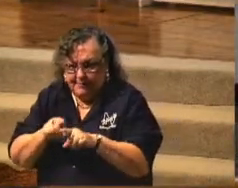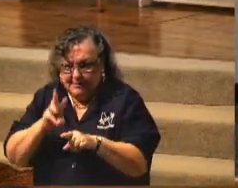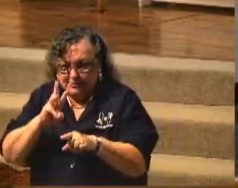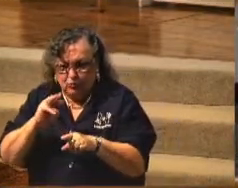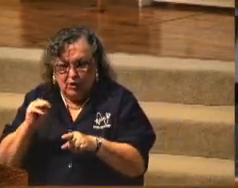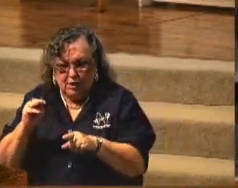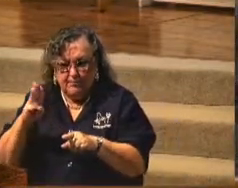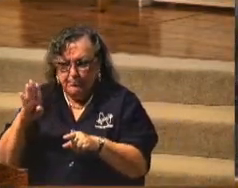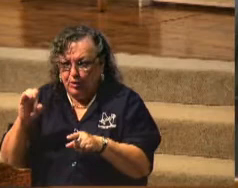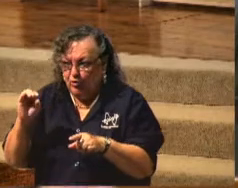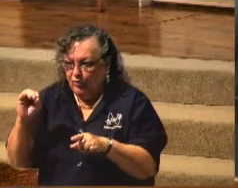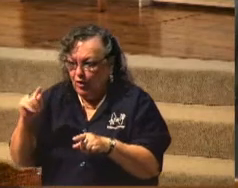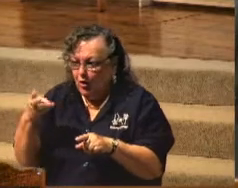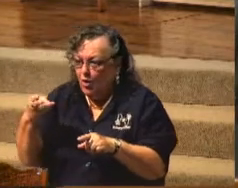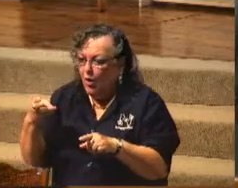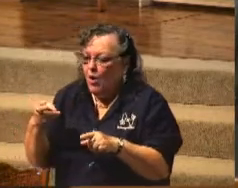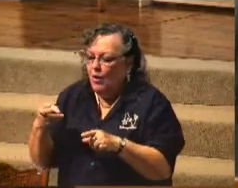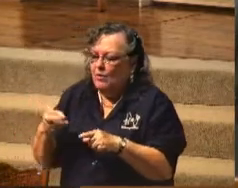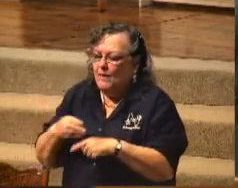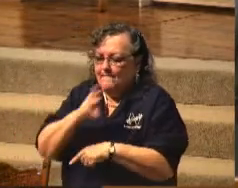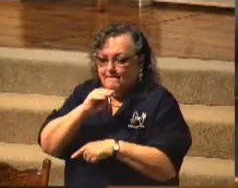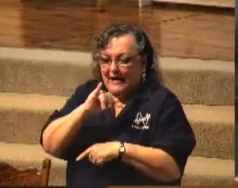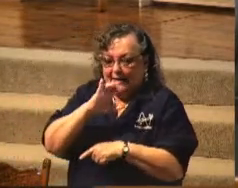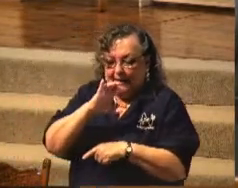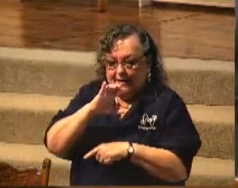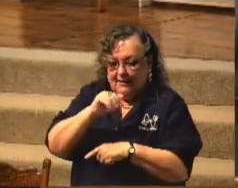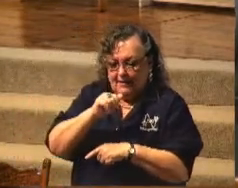walk with God. Micah 6.8 says,